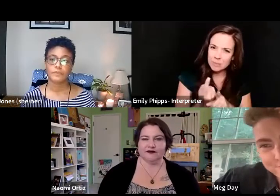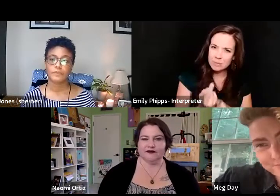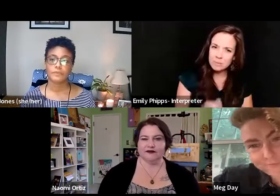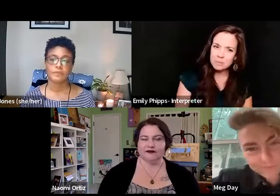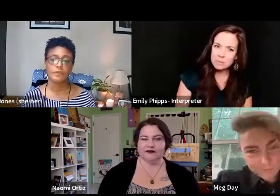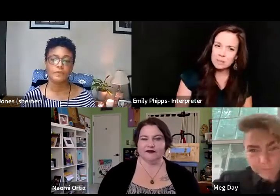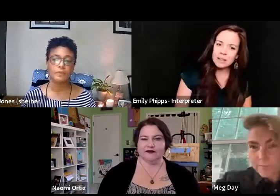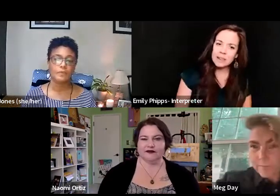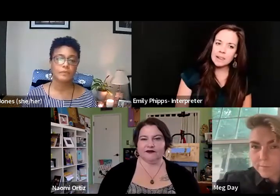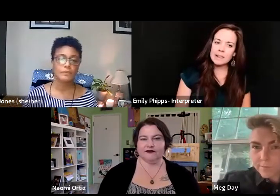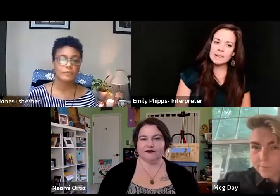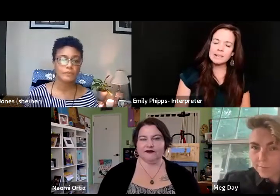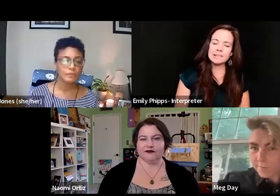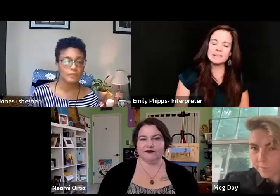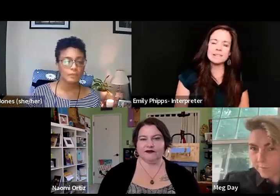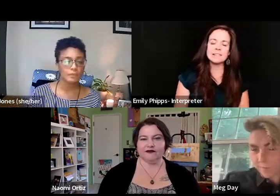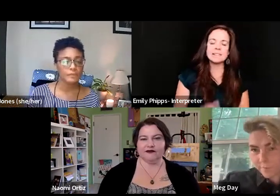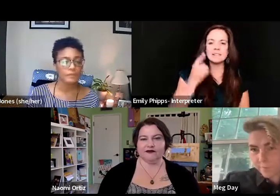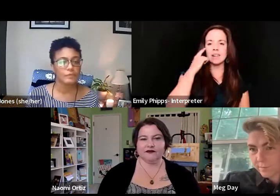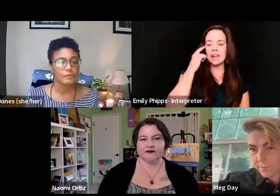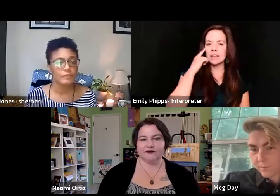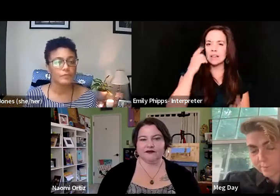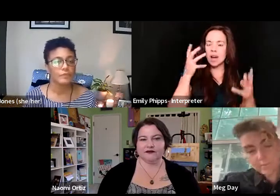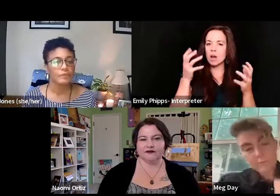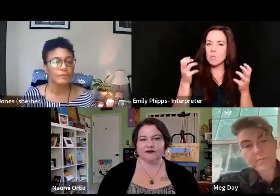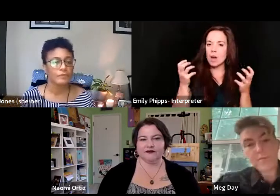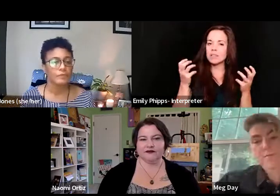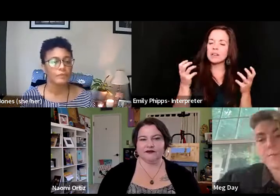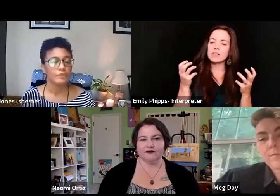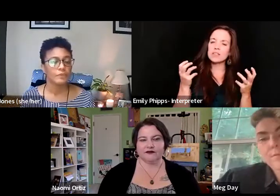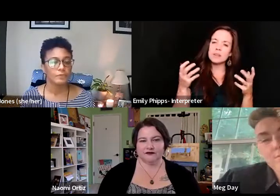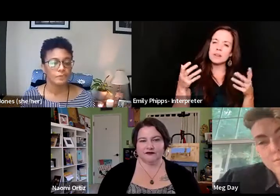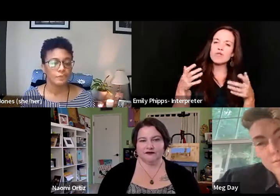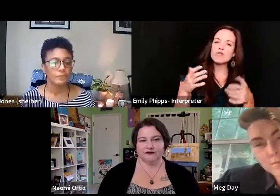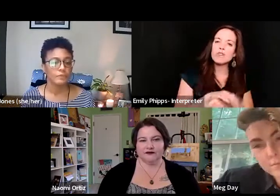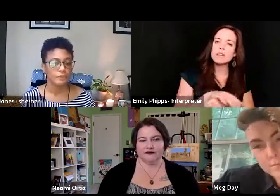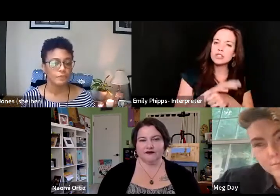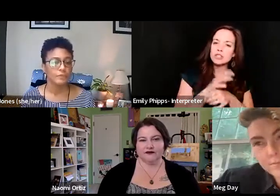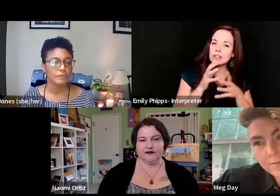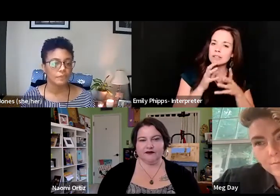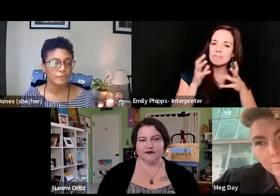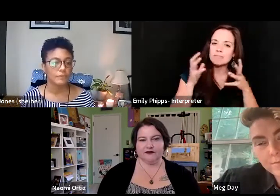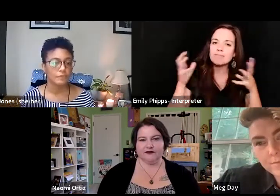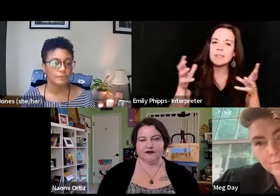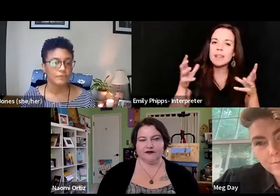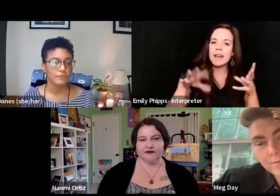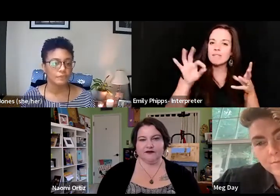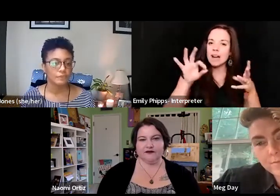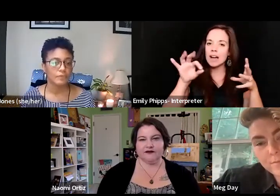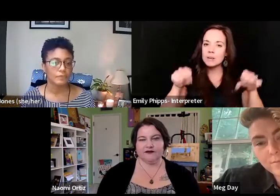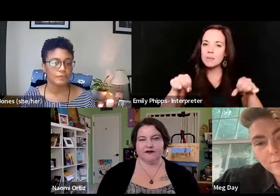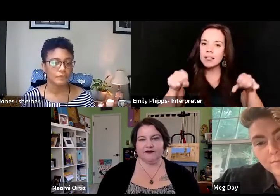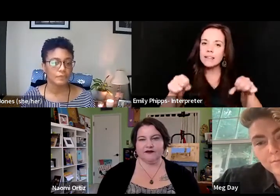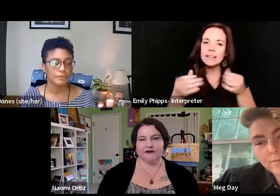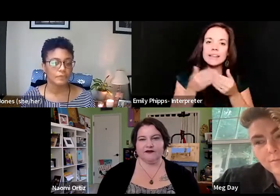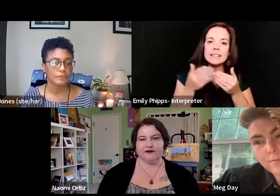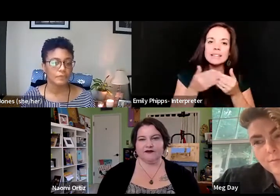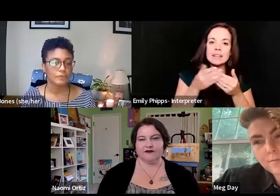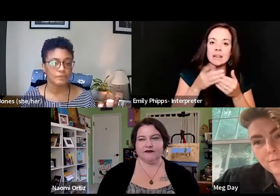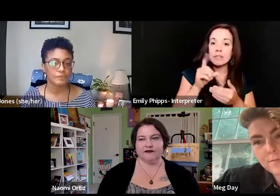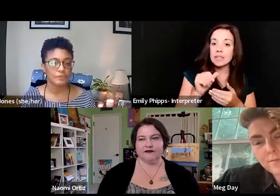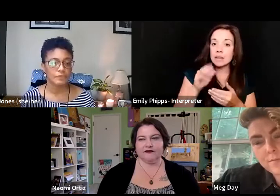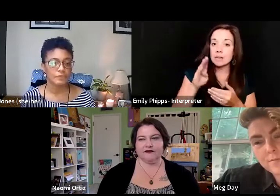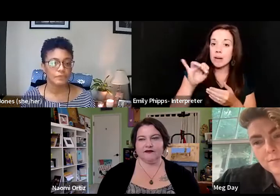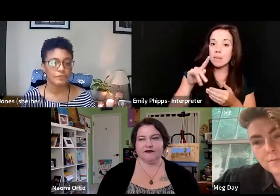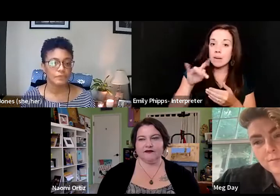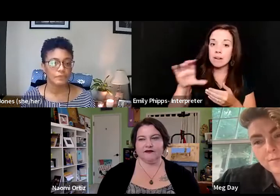so yeah, I just think like, I want there to be a richness and findability easily of disabled BIPOC and deaf